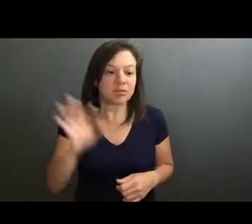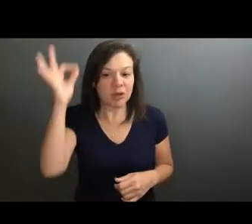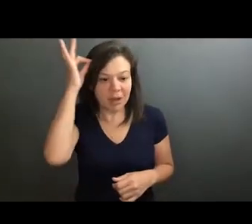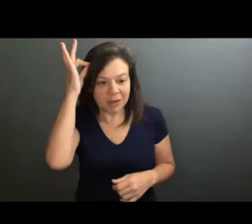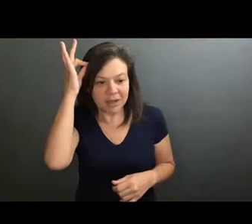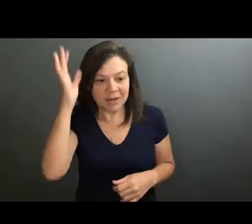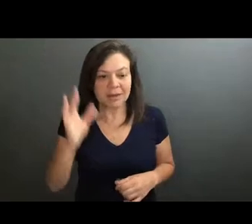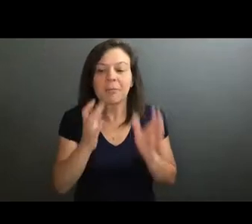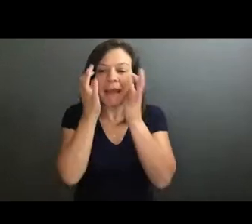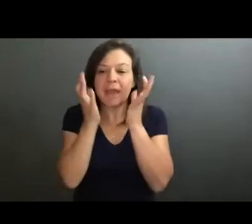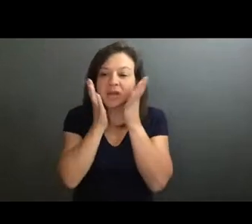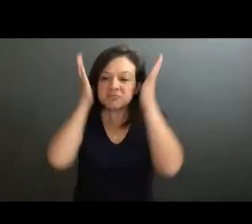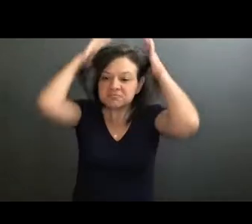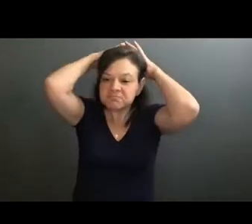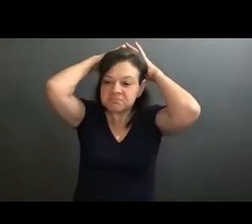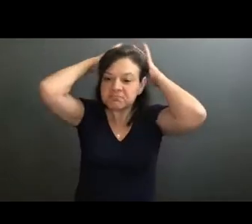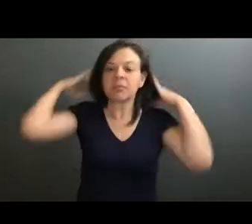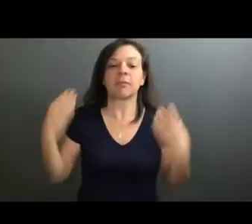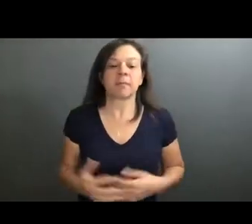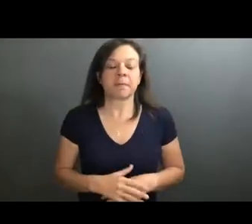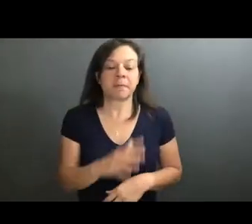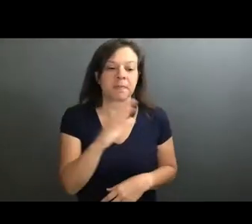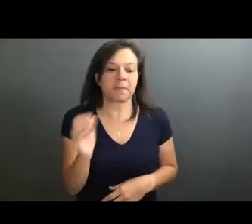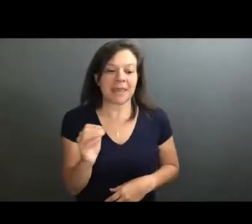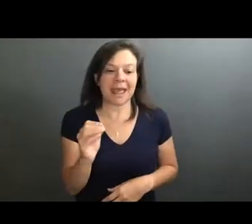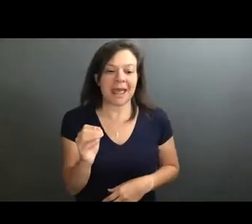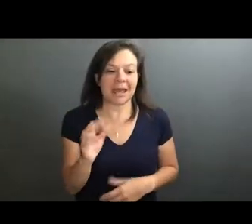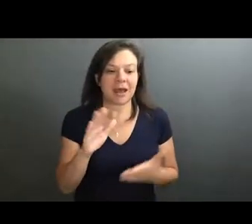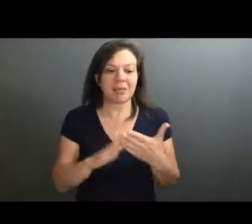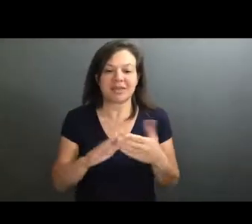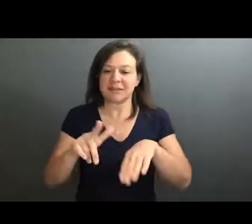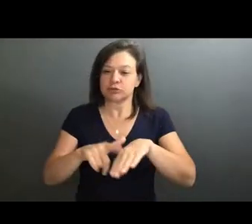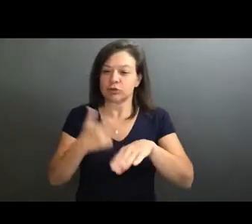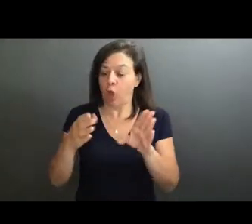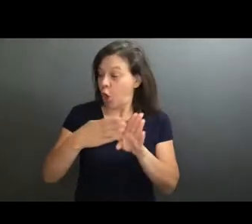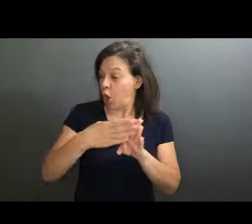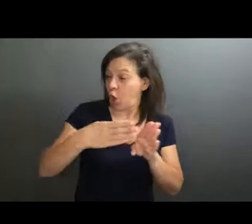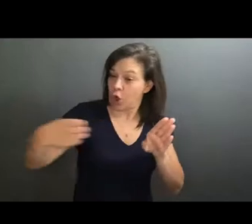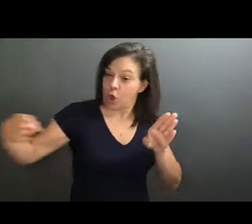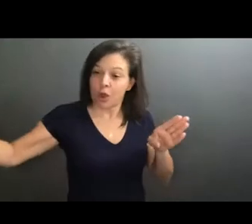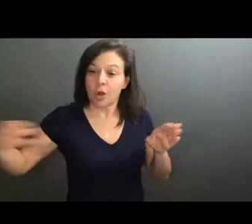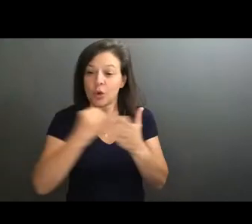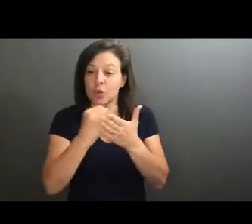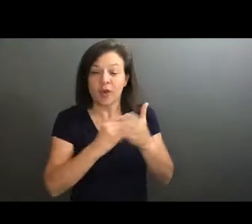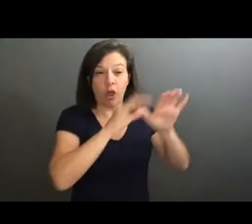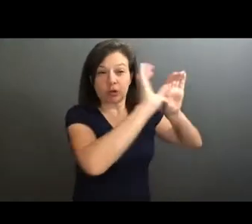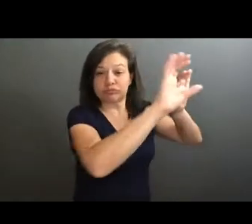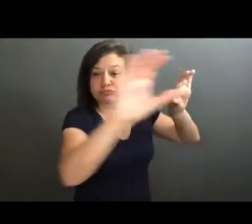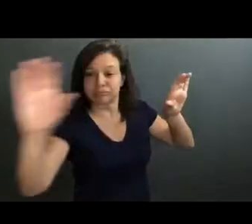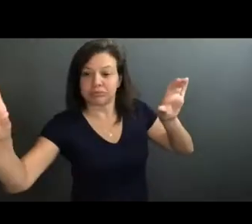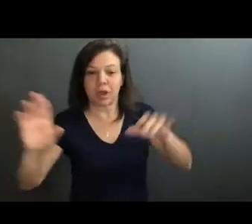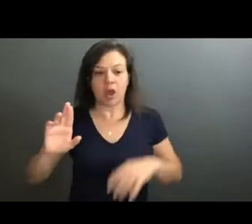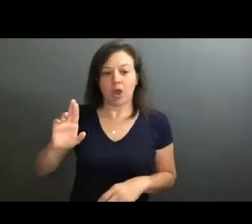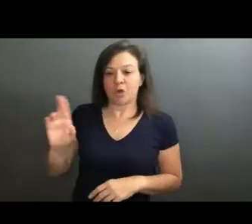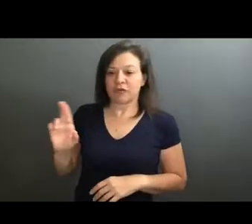Today, my hair is tied up in a ponytail, and I'm kind of in this long room with a lot of art behind me, a fridge to the